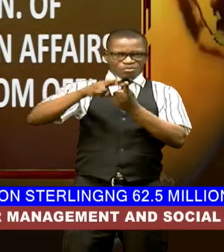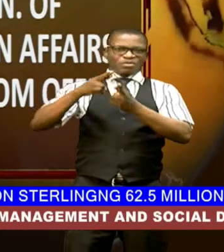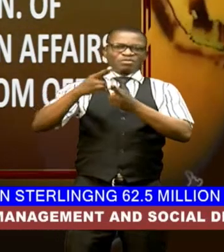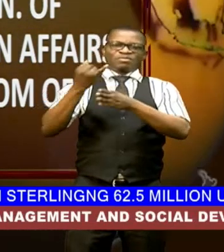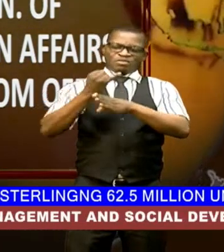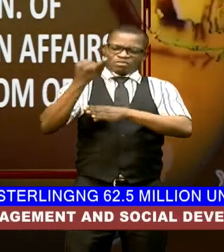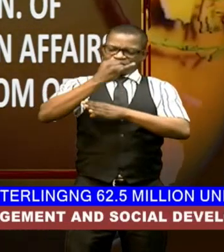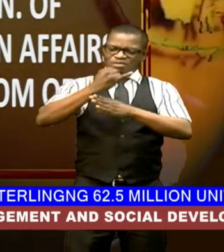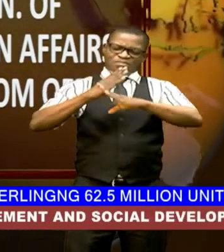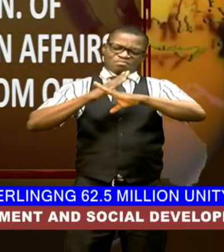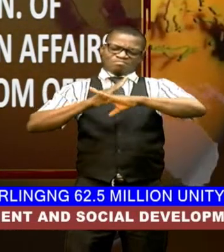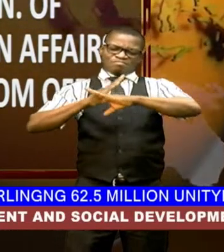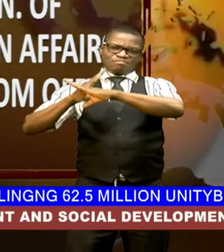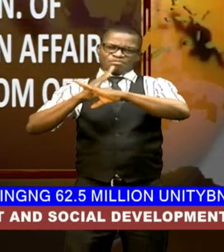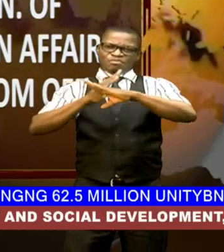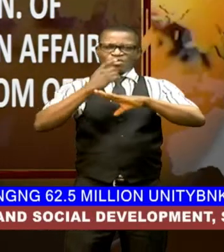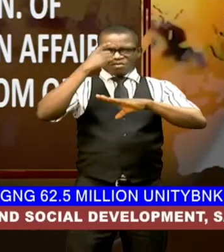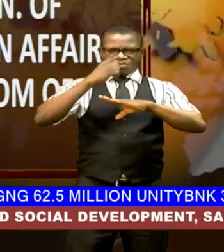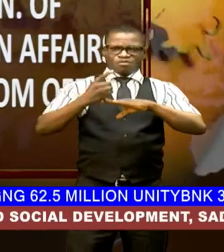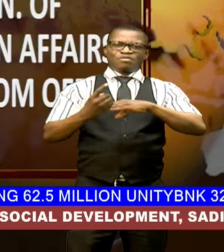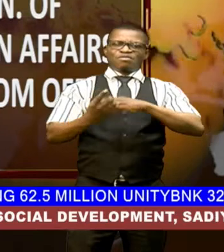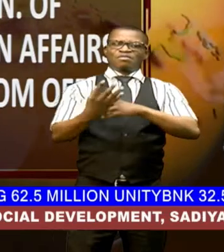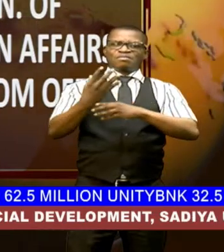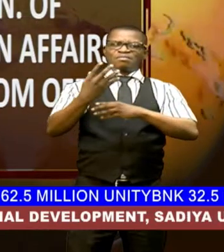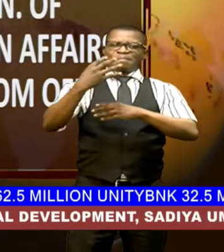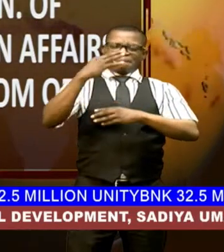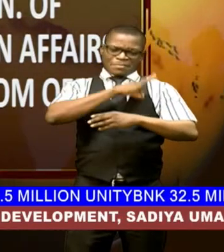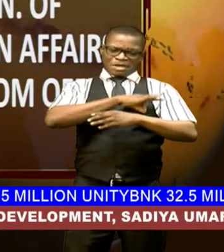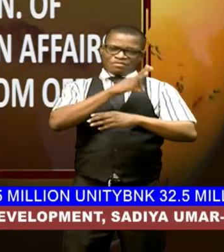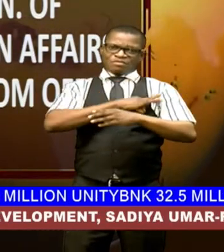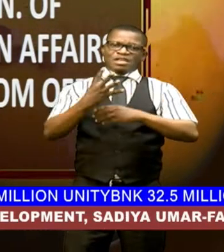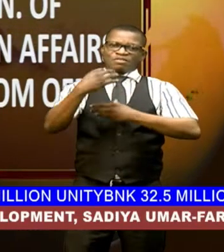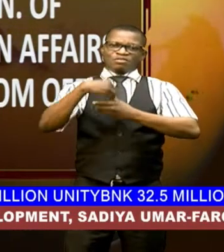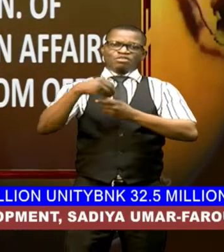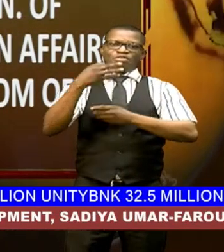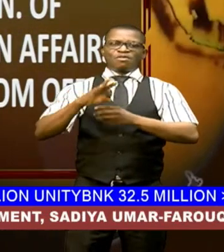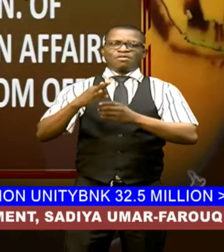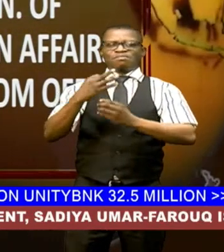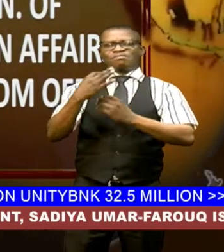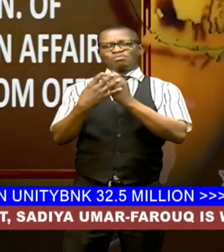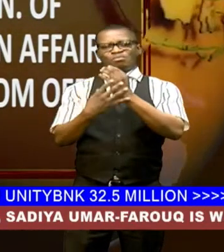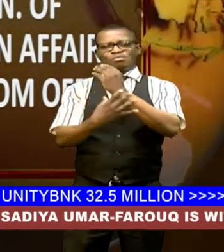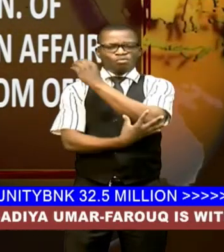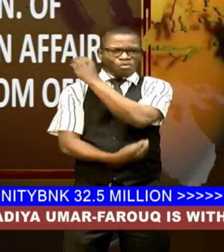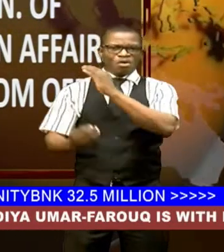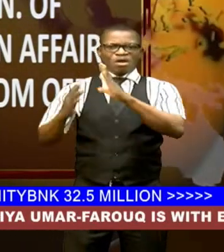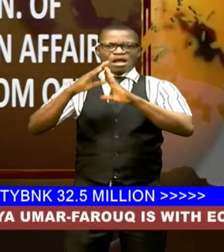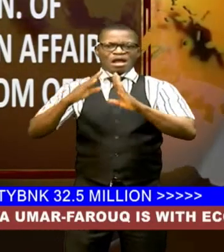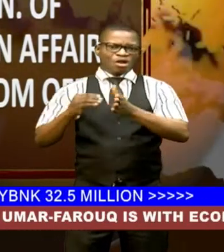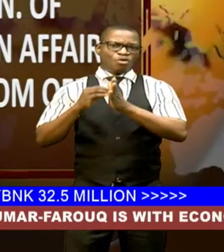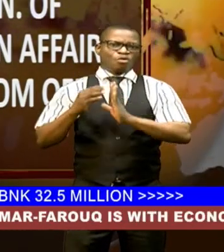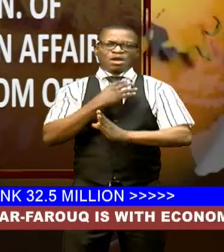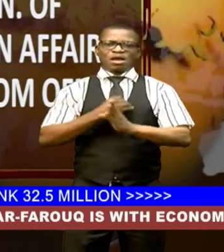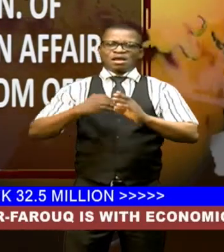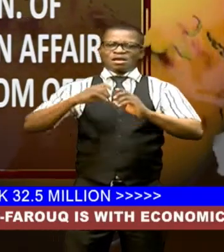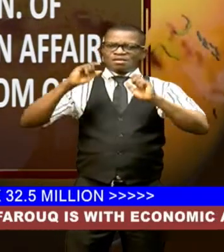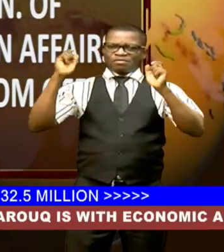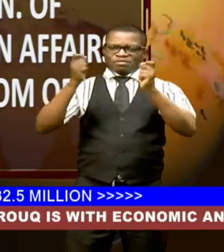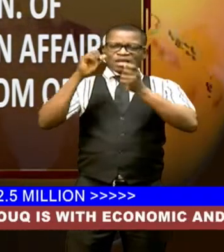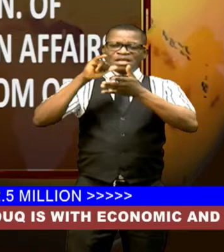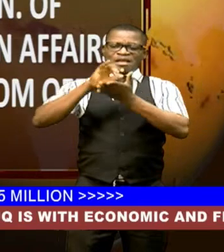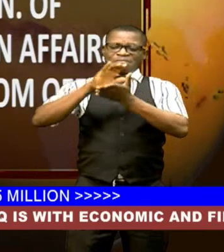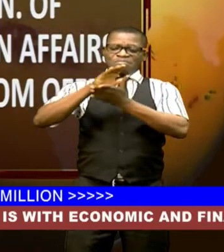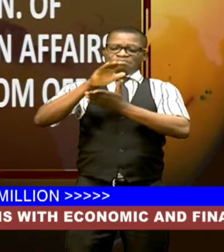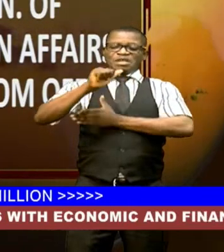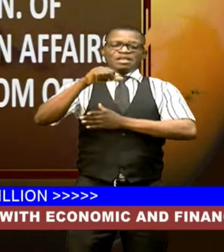frailties for the includes exclusive benefit of disadvantaged households and win back lost public confidence